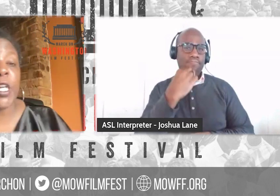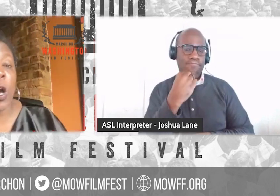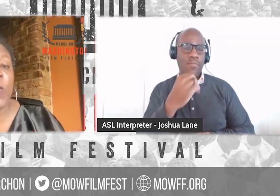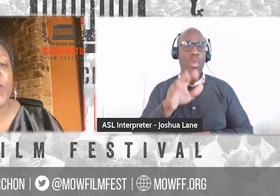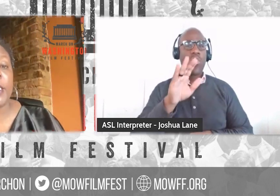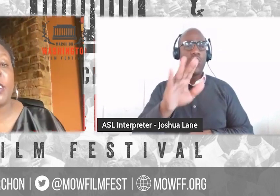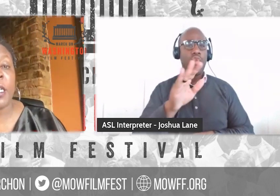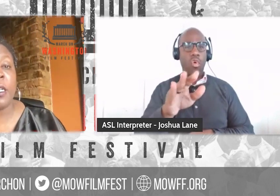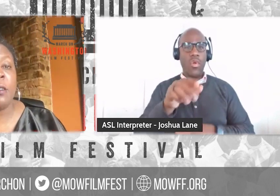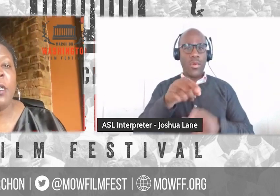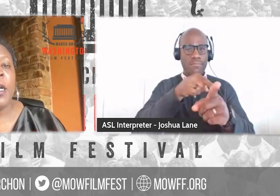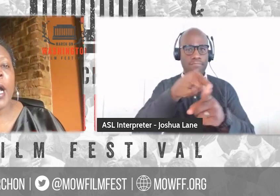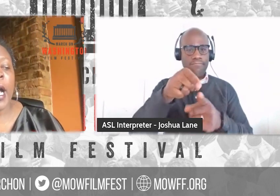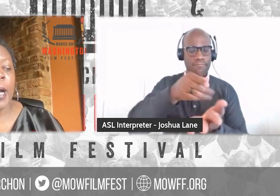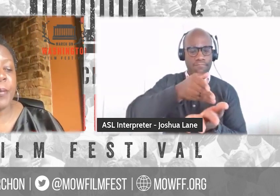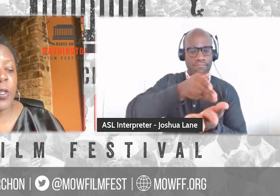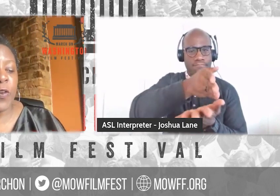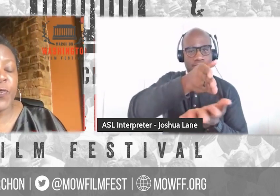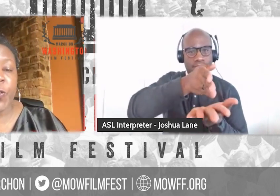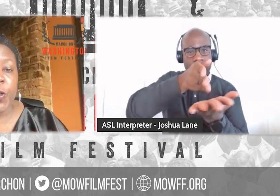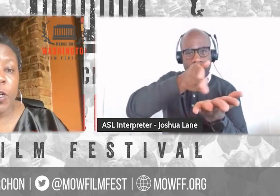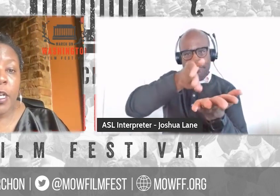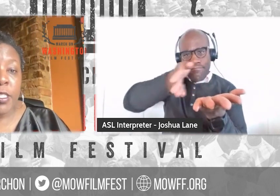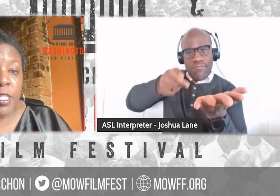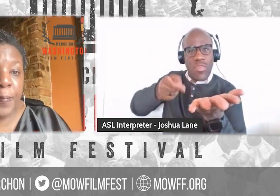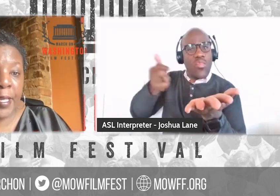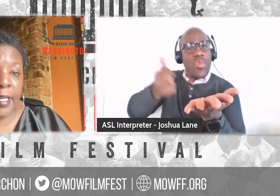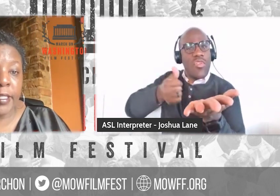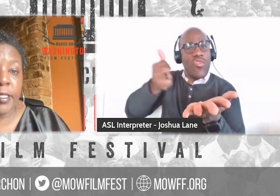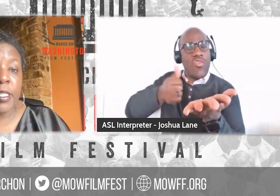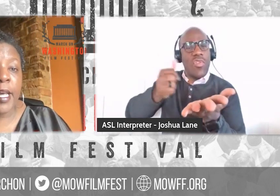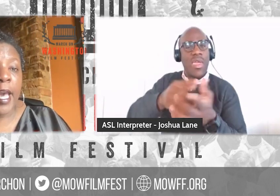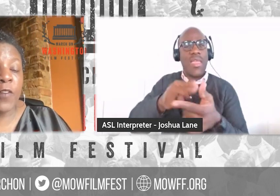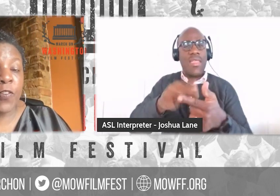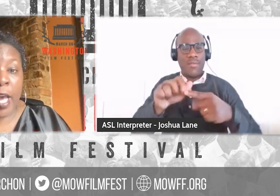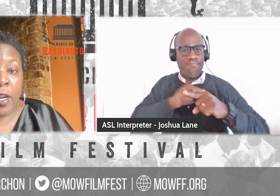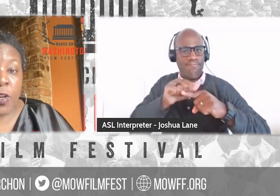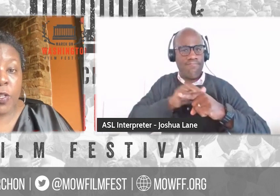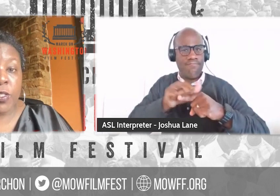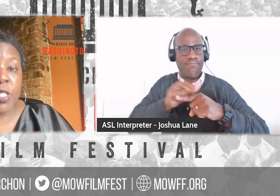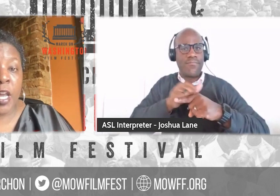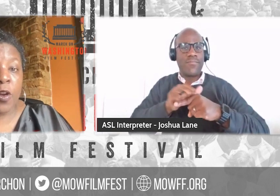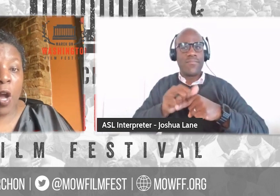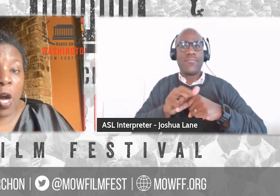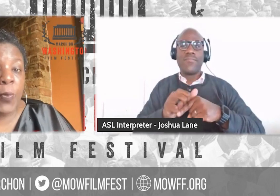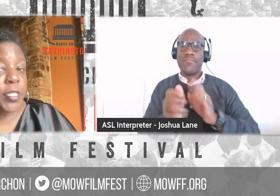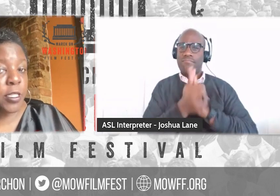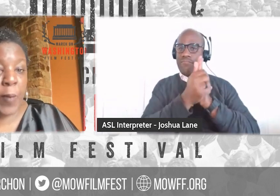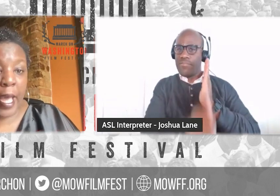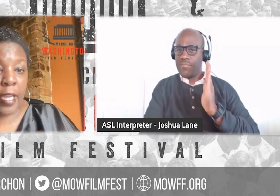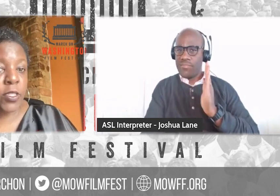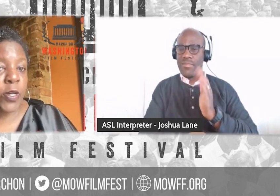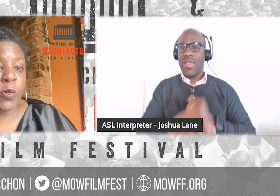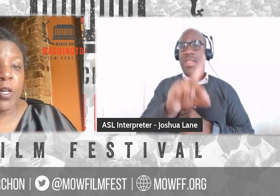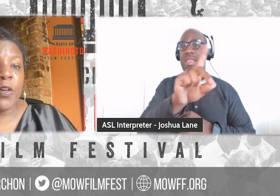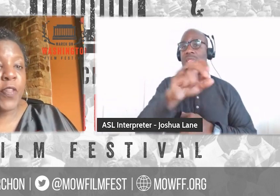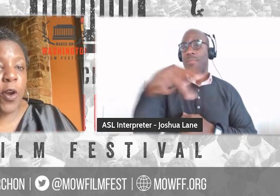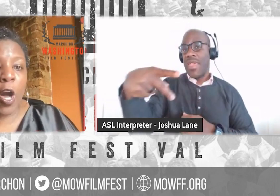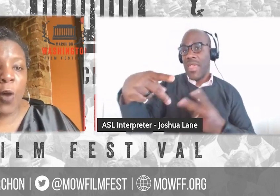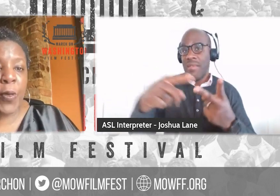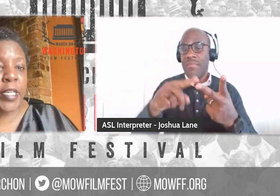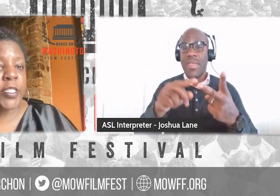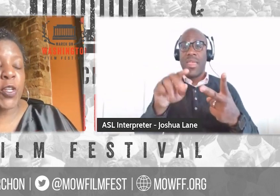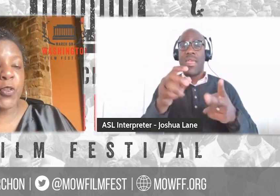into and really hone that skill. Um, you know, for DPs and for editors, they're always in demand. So